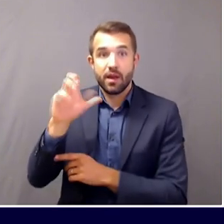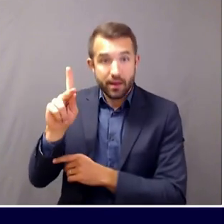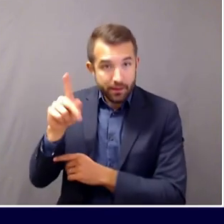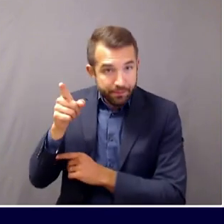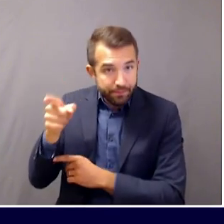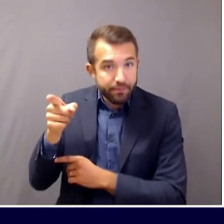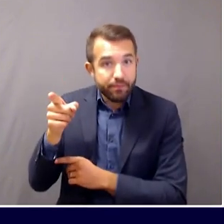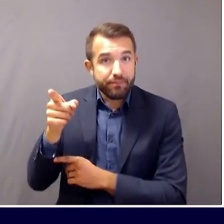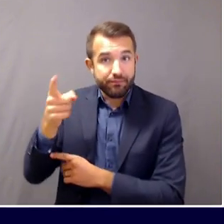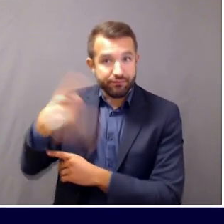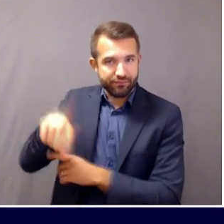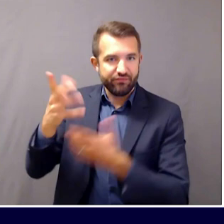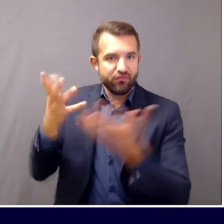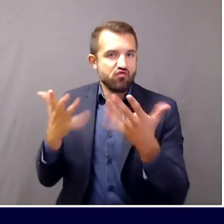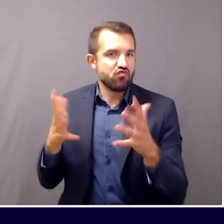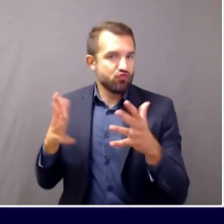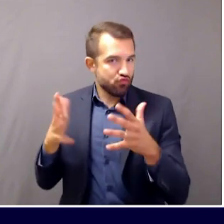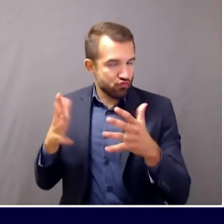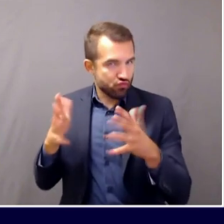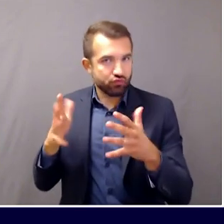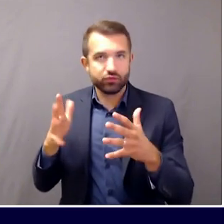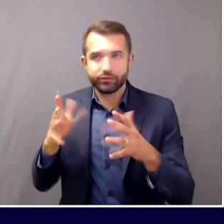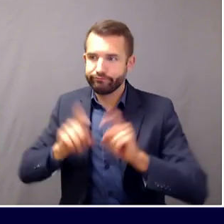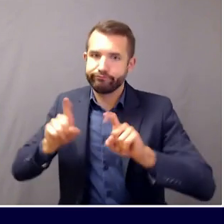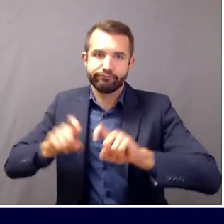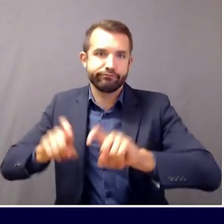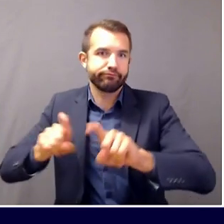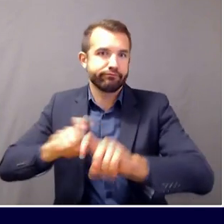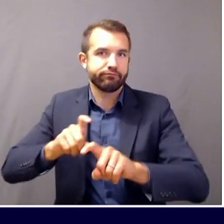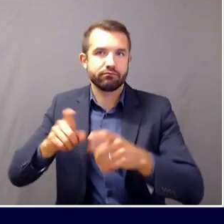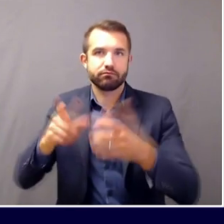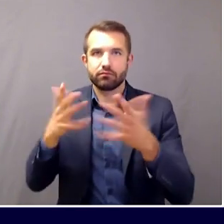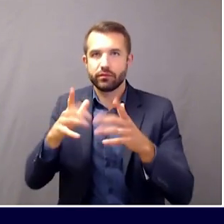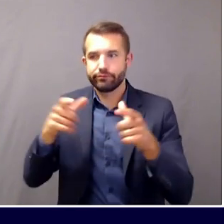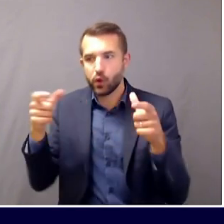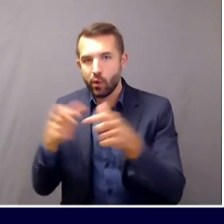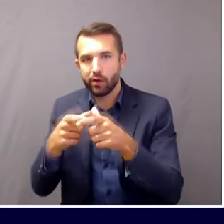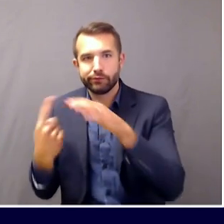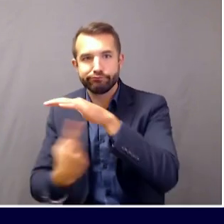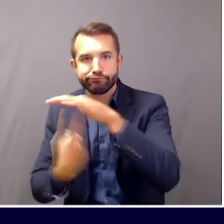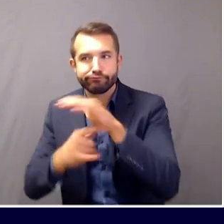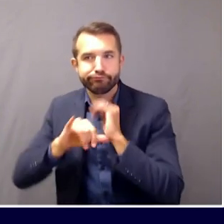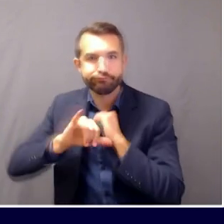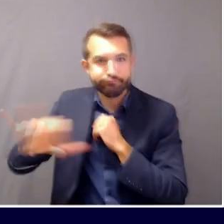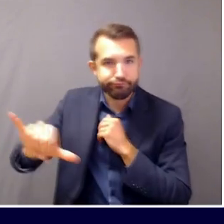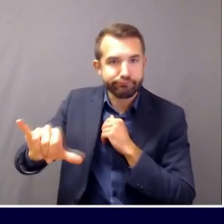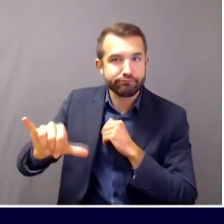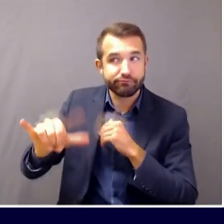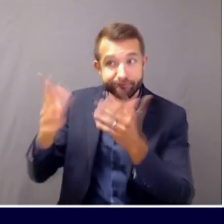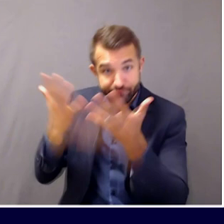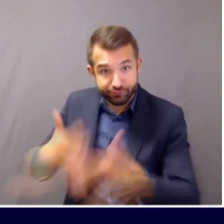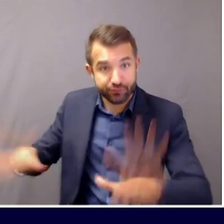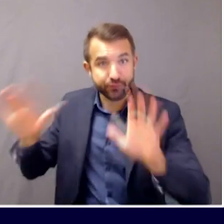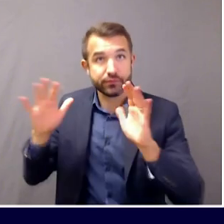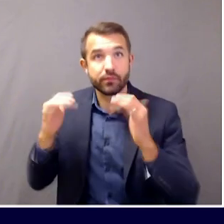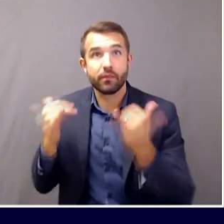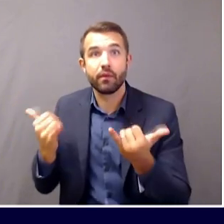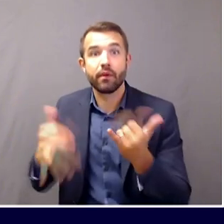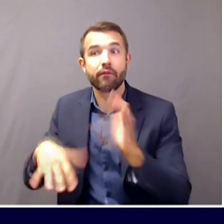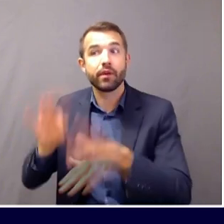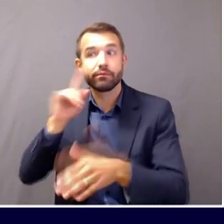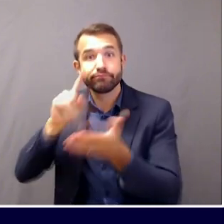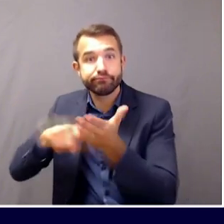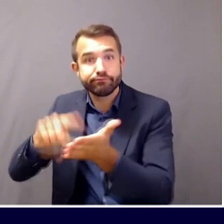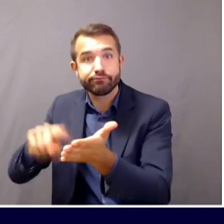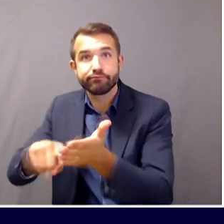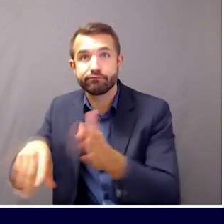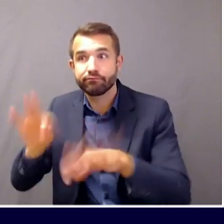completed their entire cycle of isolation and are beginning the process of being classified as recovered and thus returning